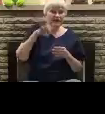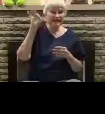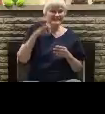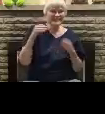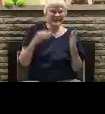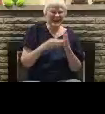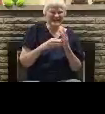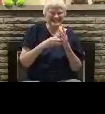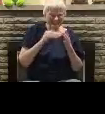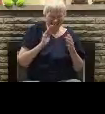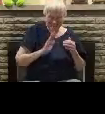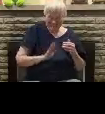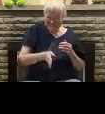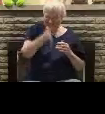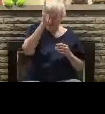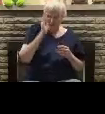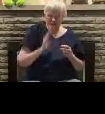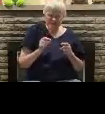in support of same-sex marriage.